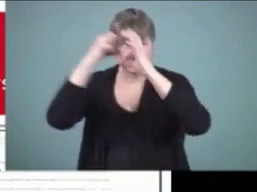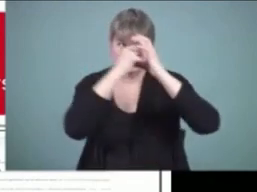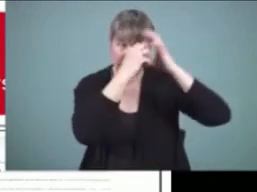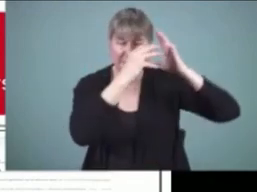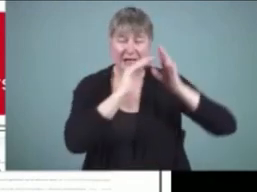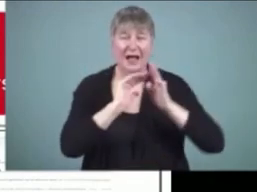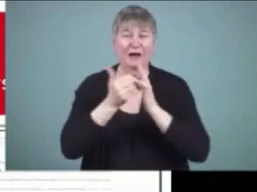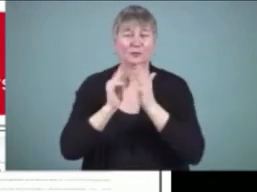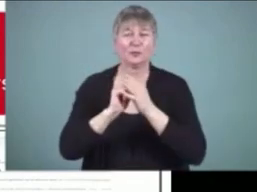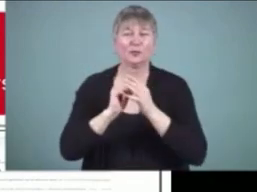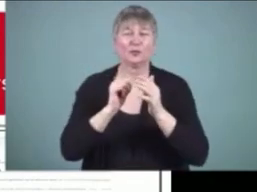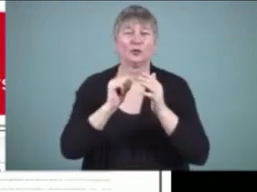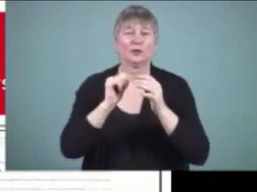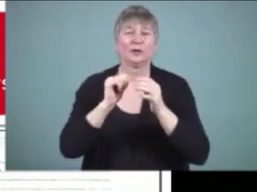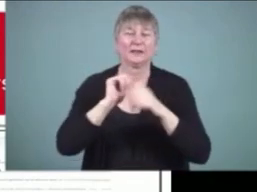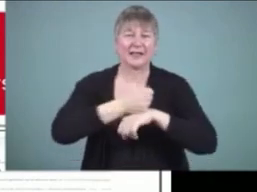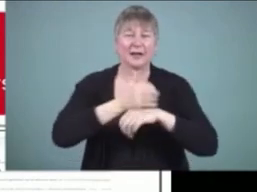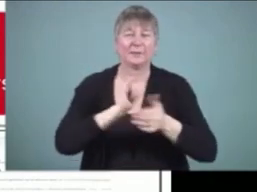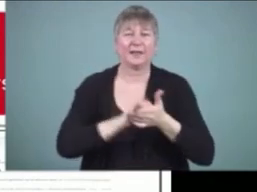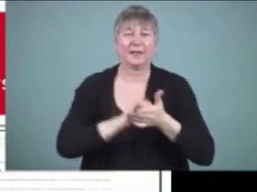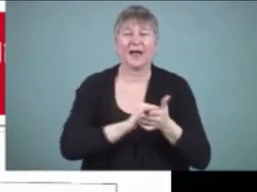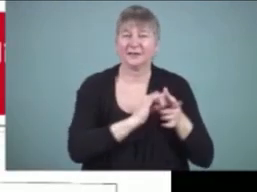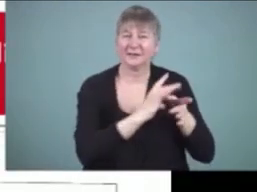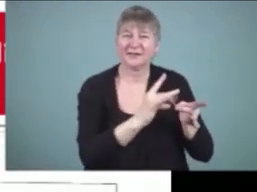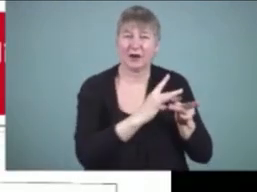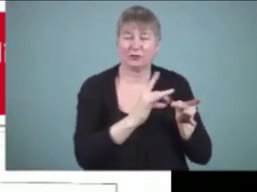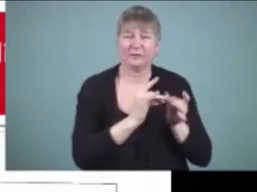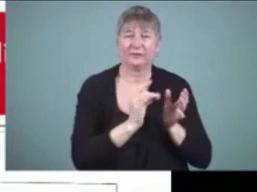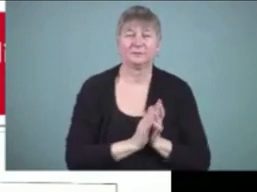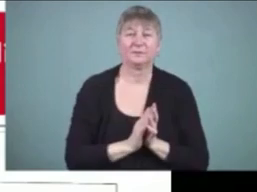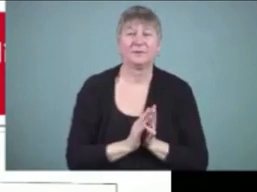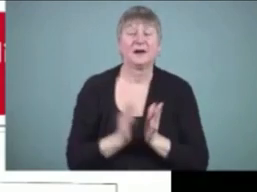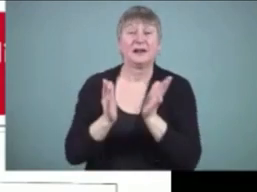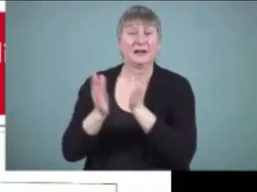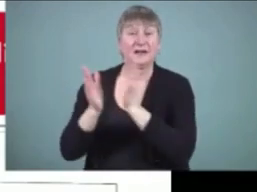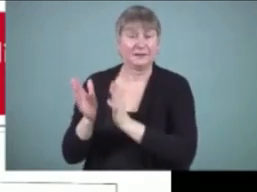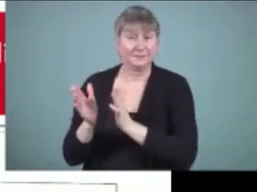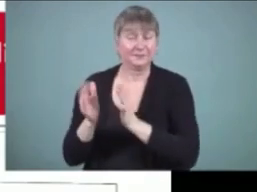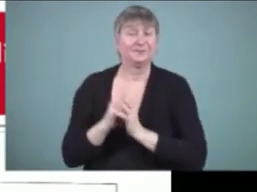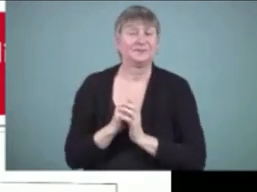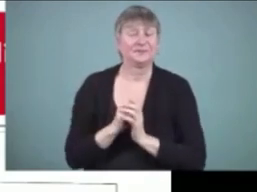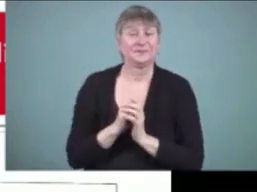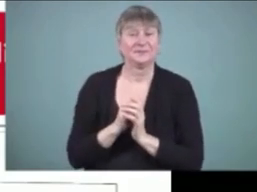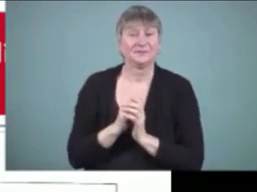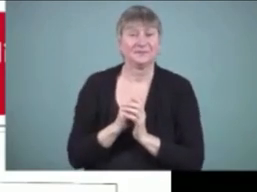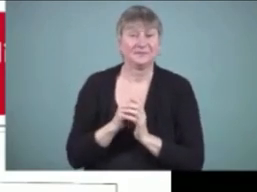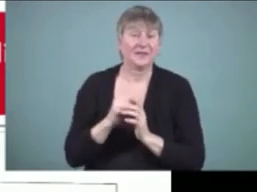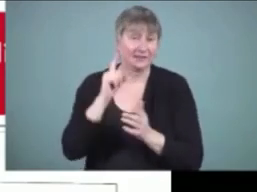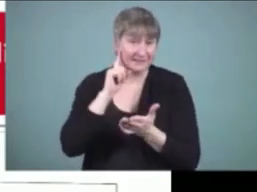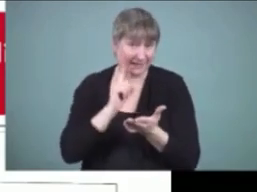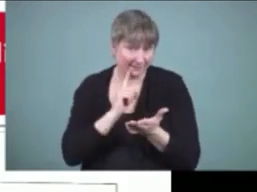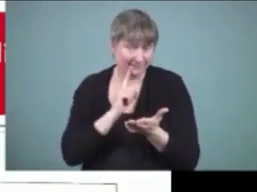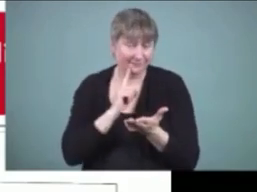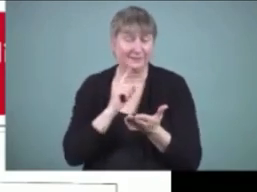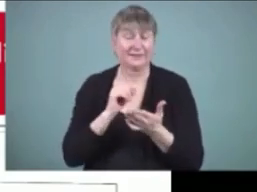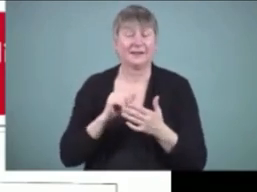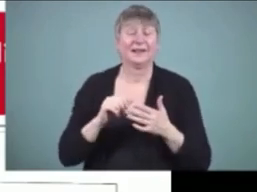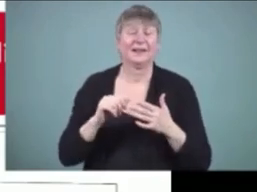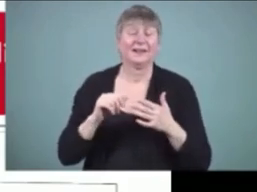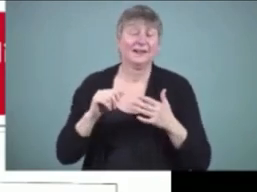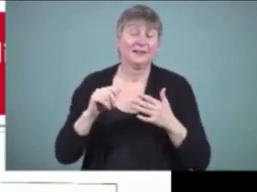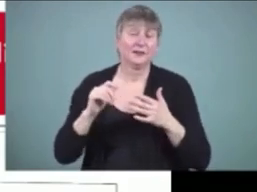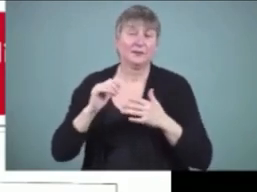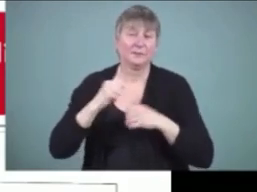and in the next example you can see a student who used a graphic organizer he's also deaf to create